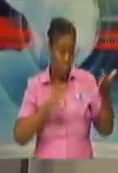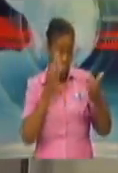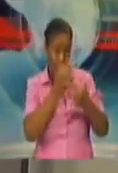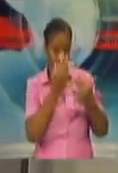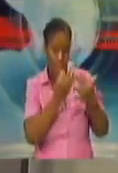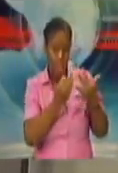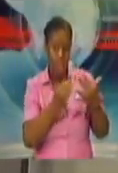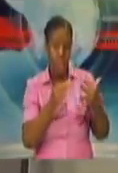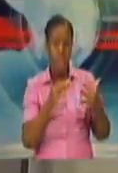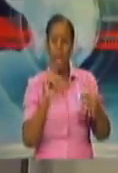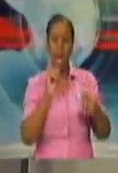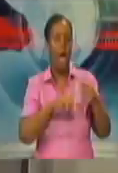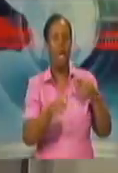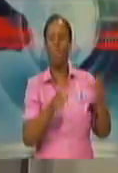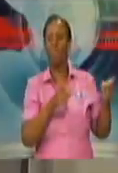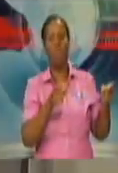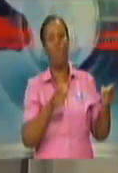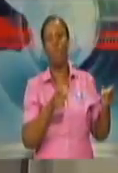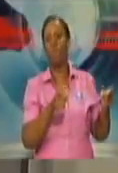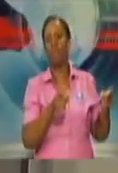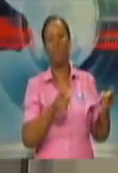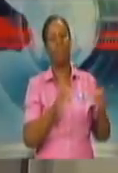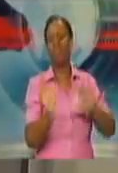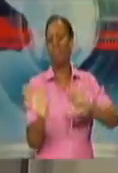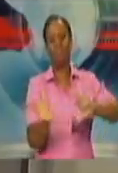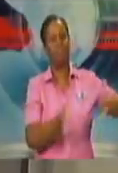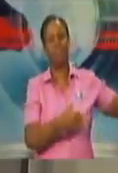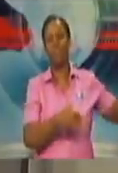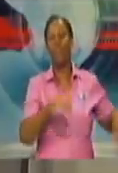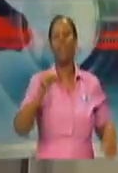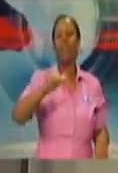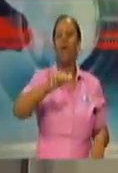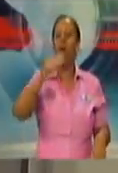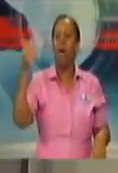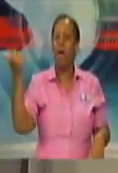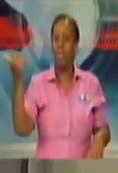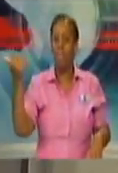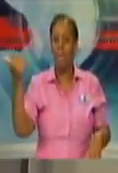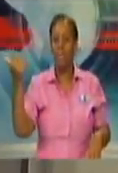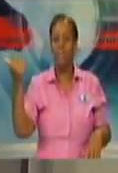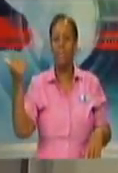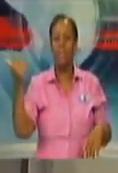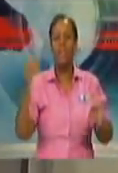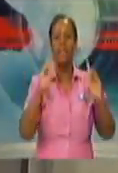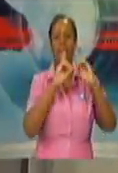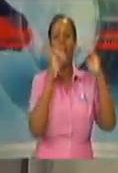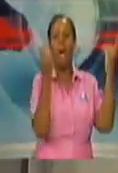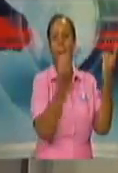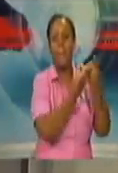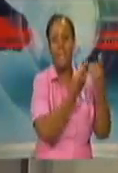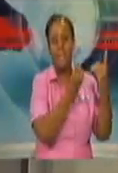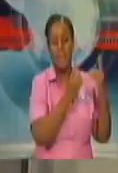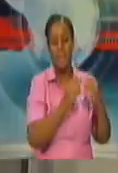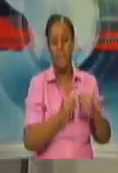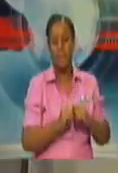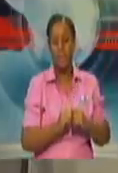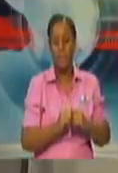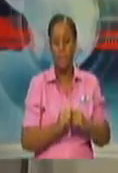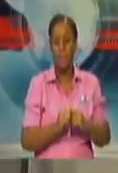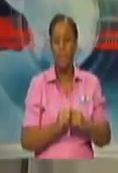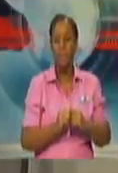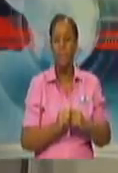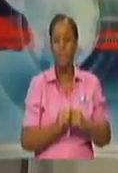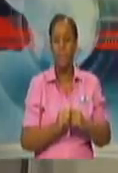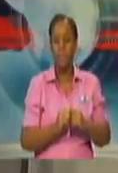over that process. That is an administrative process by a public servant. What we were concerned